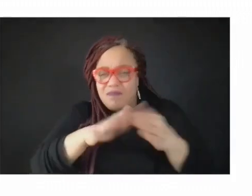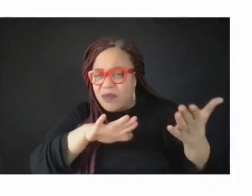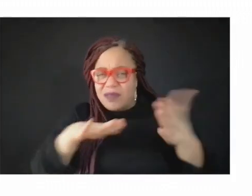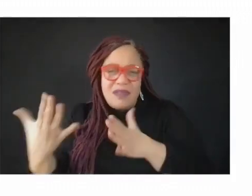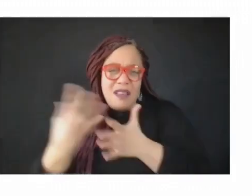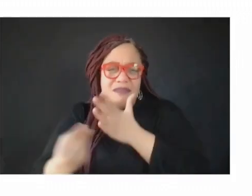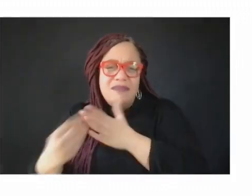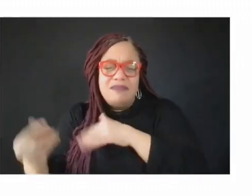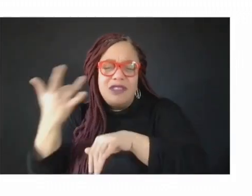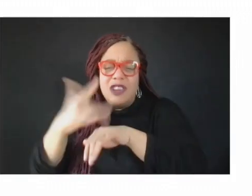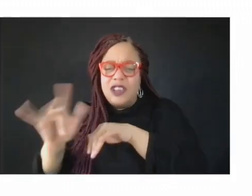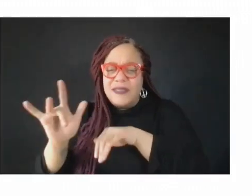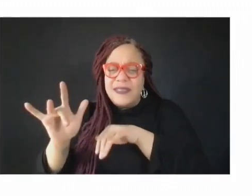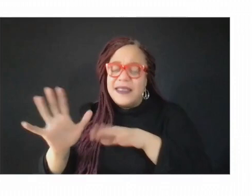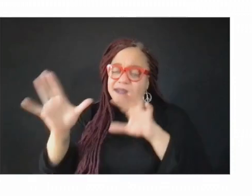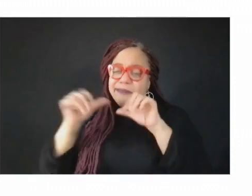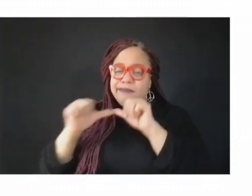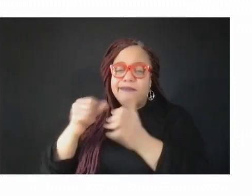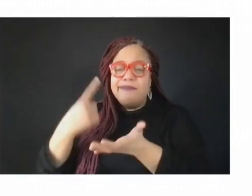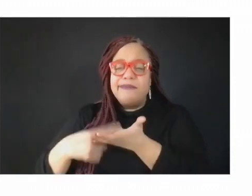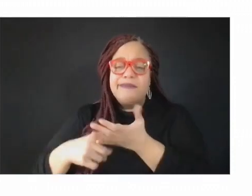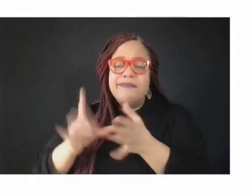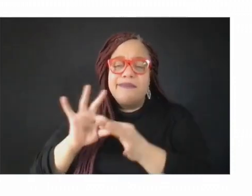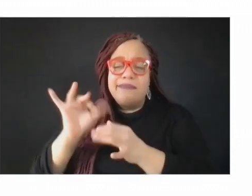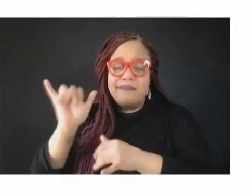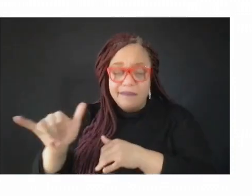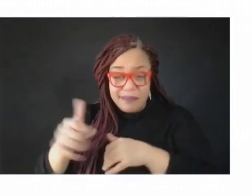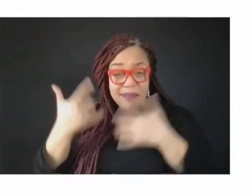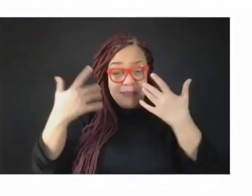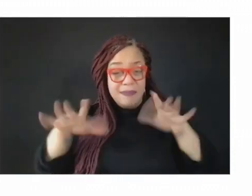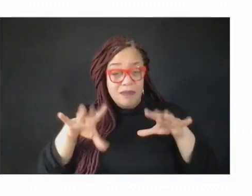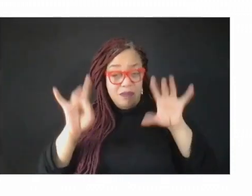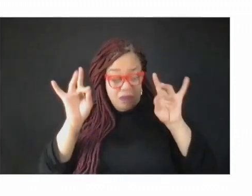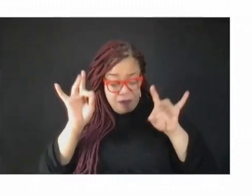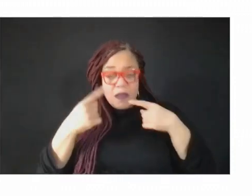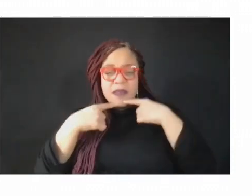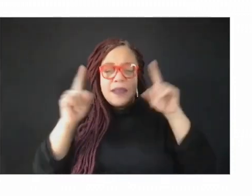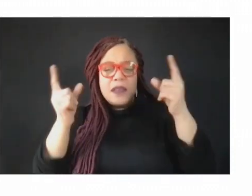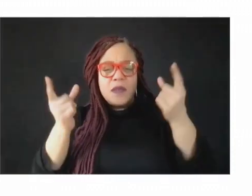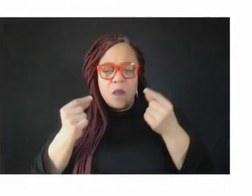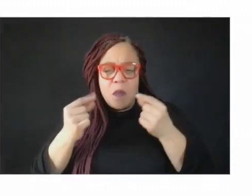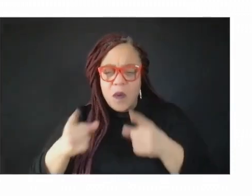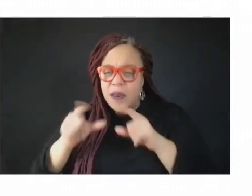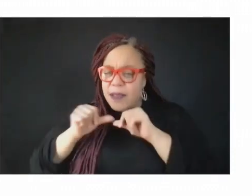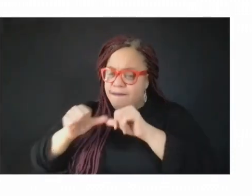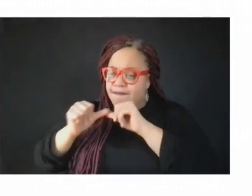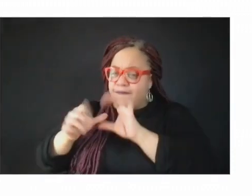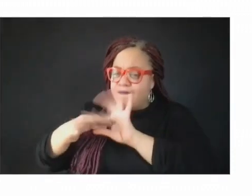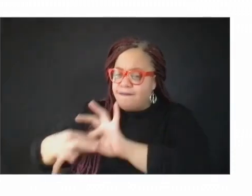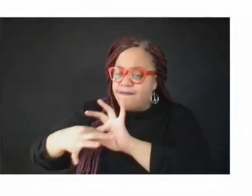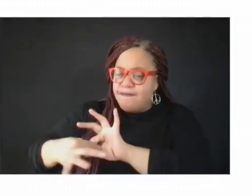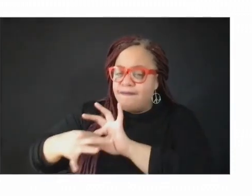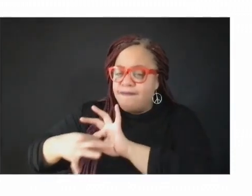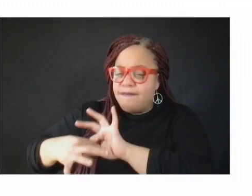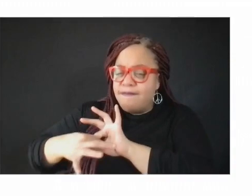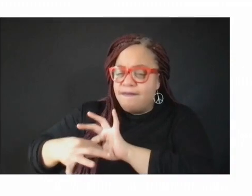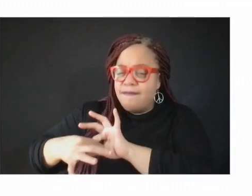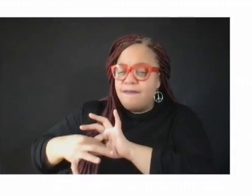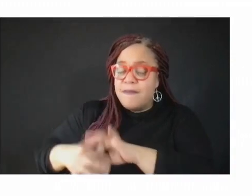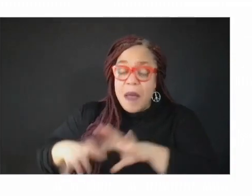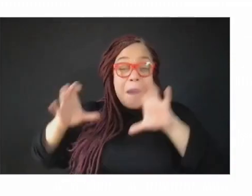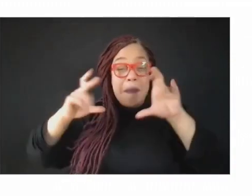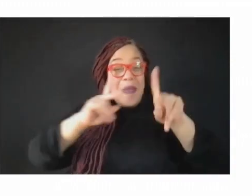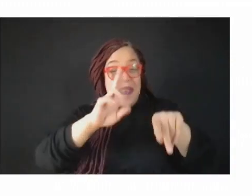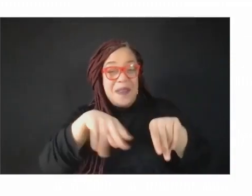successes of the pandemic and not let them go away as we retreat in the name of back to normal. So,